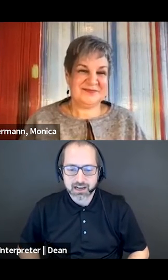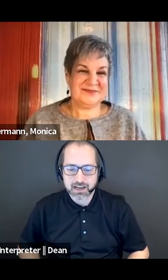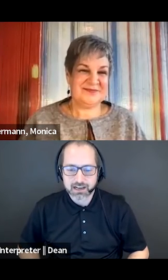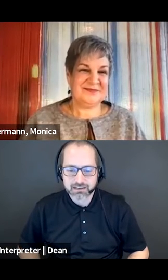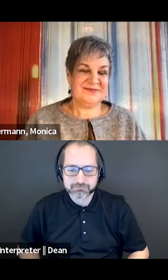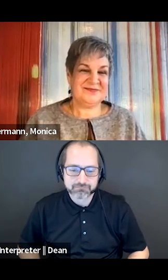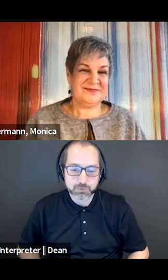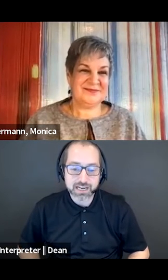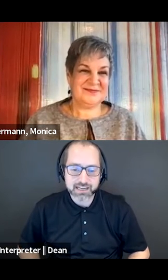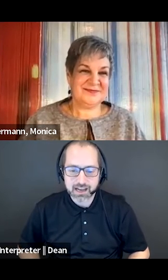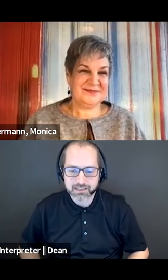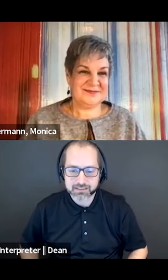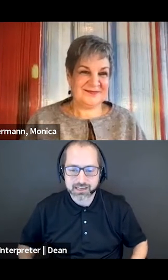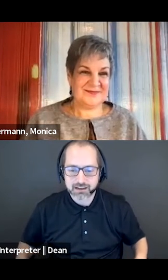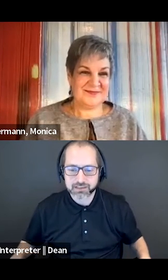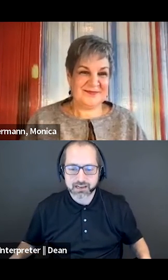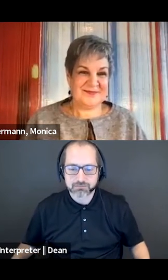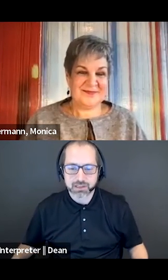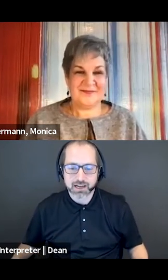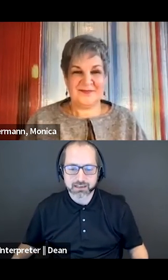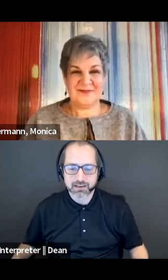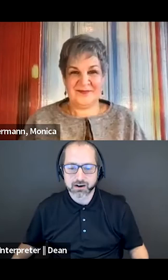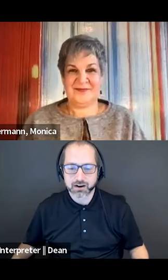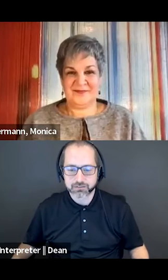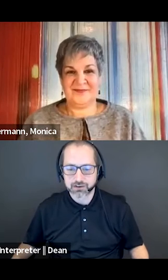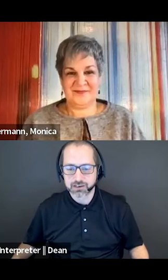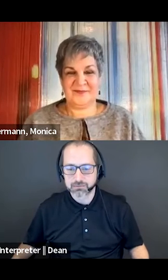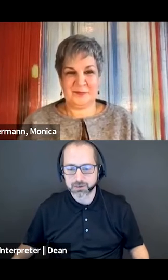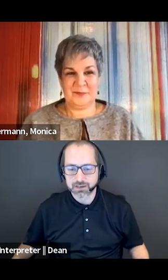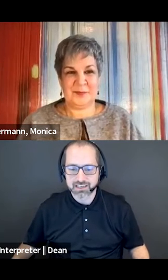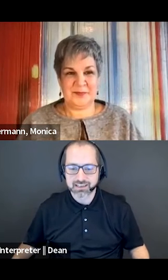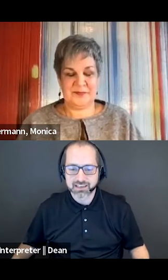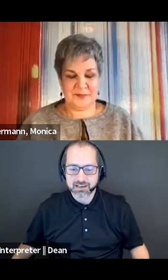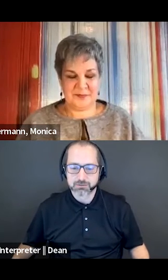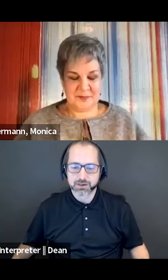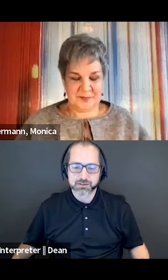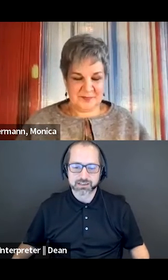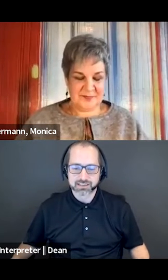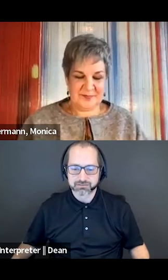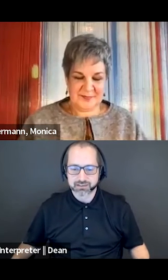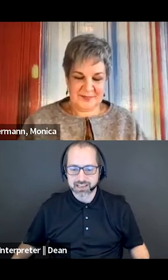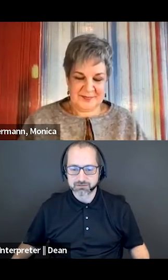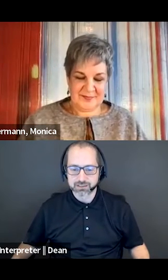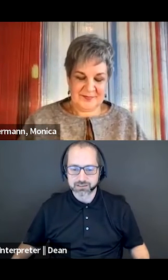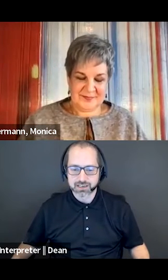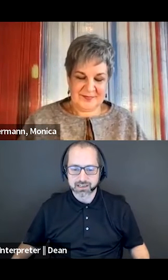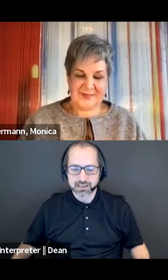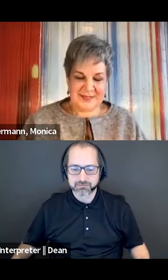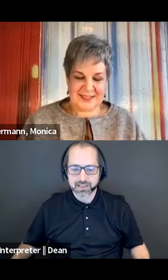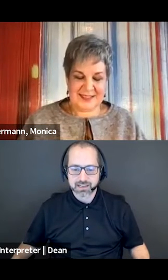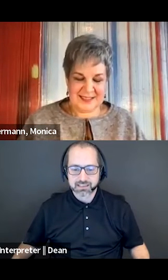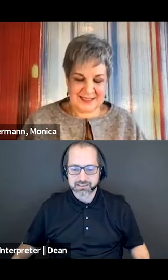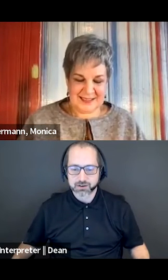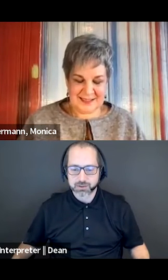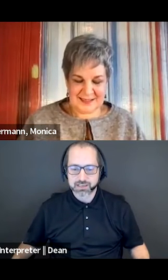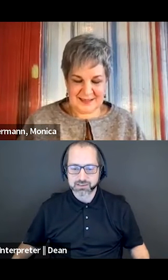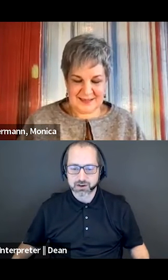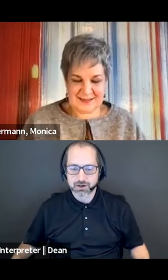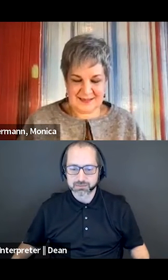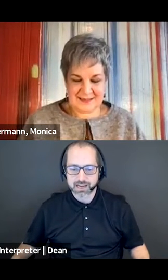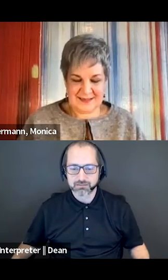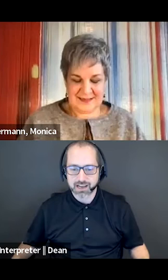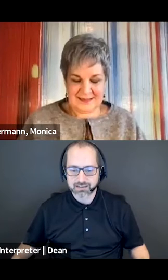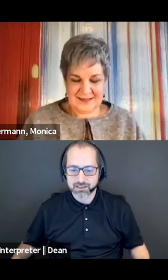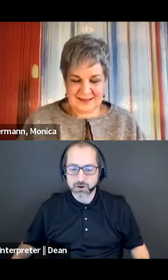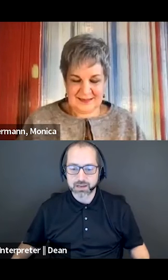we, as the deaf, deaf, blind, and hard of hearing community, we're using a different language. So these